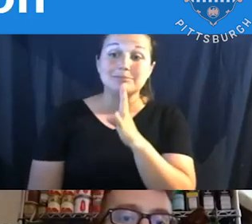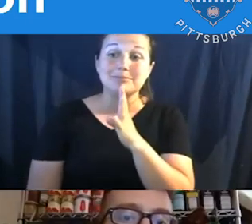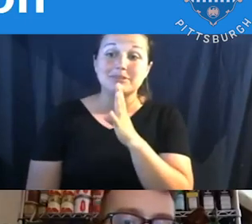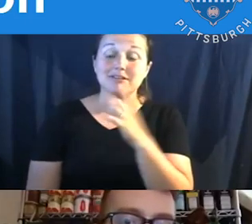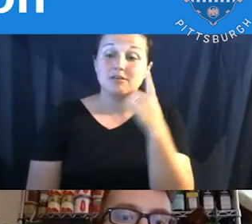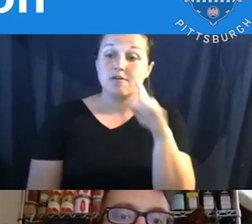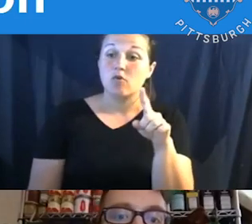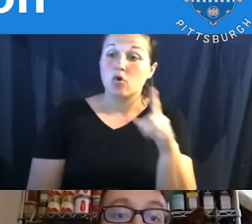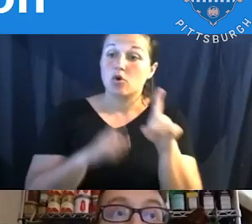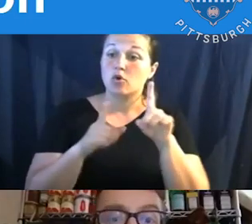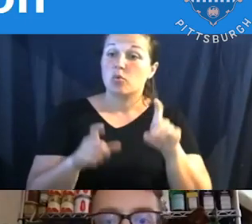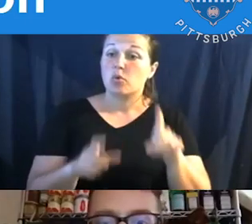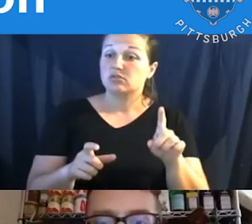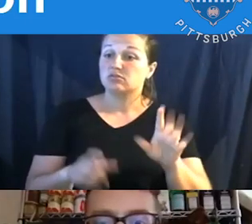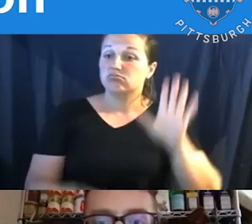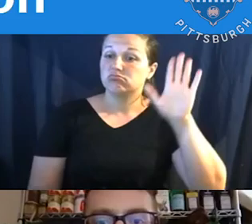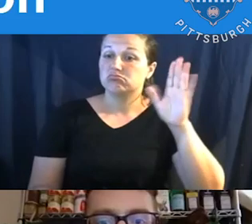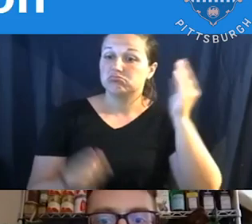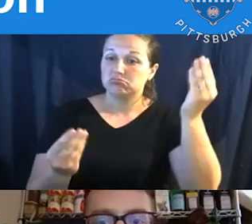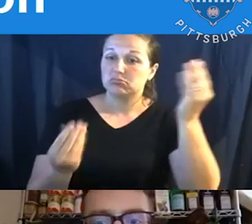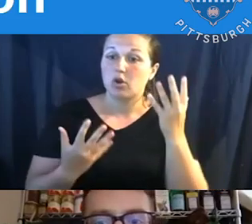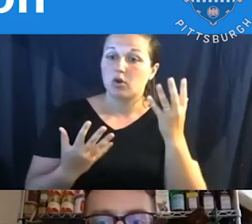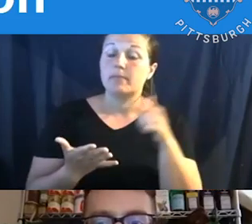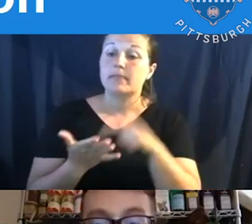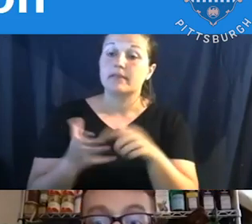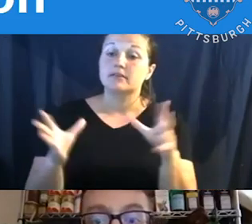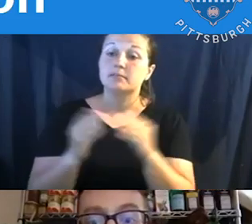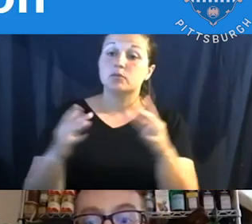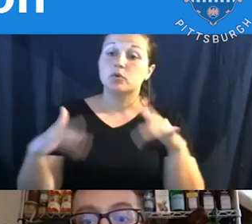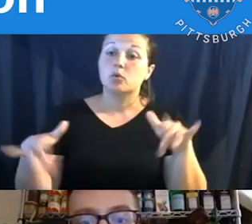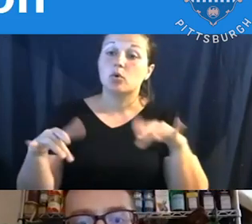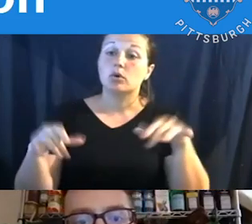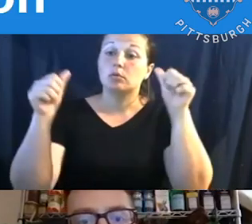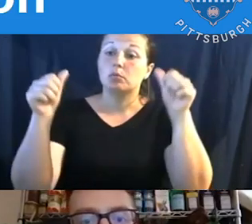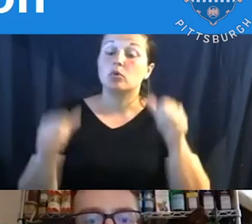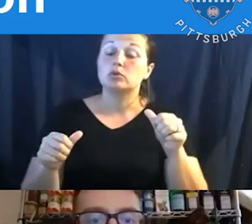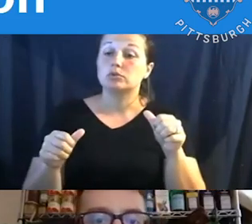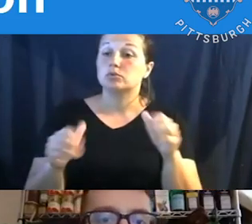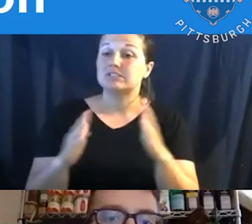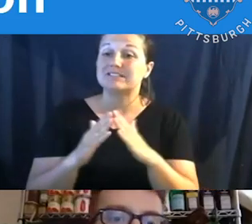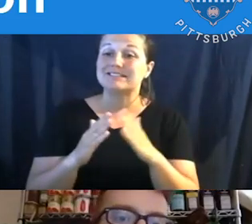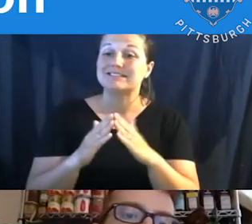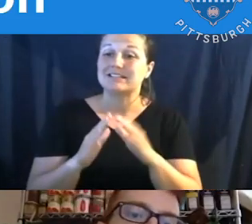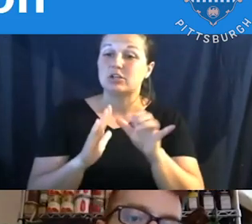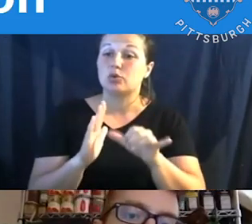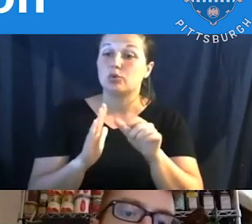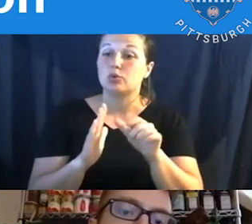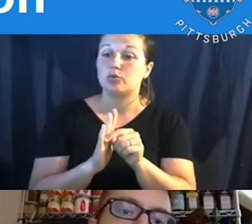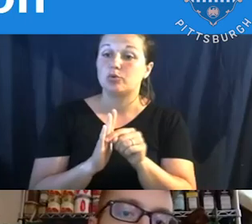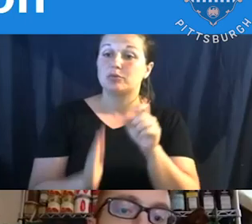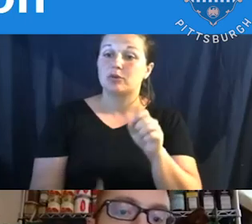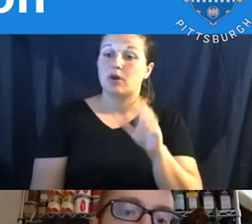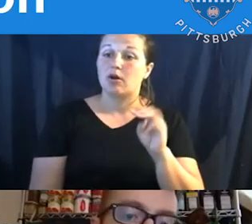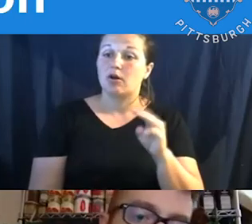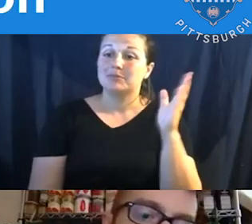questions from callers. And again, this meeting is going to be recorded and posted to the city channel, YouTube, um, at youtube.com backslash